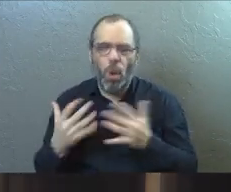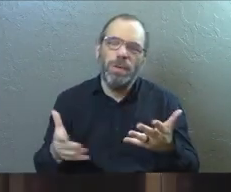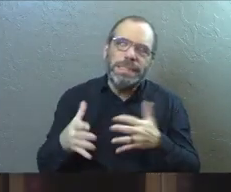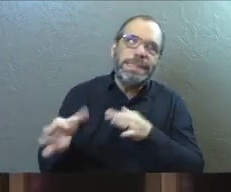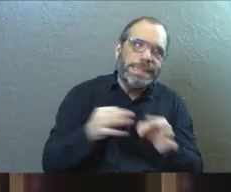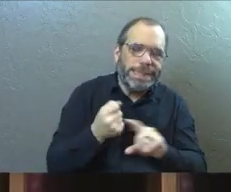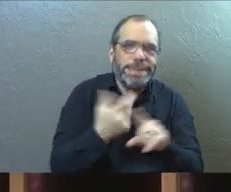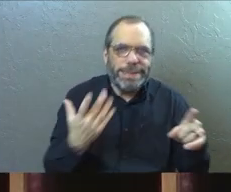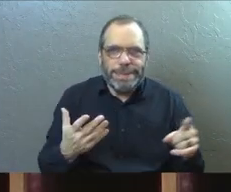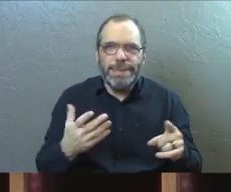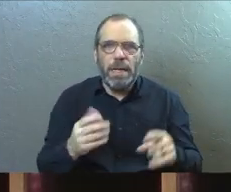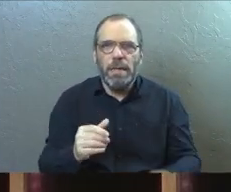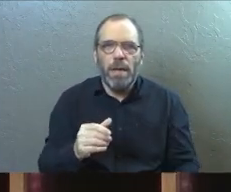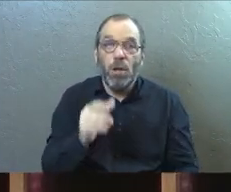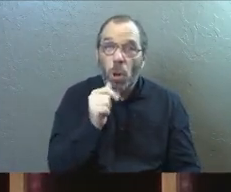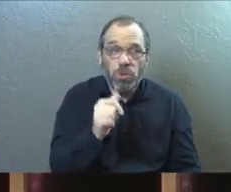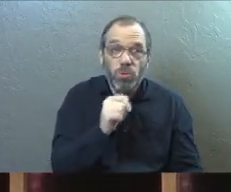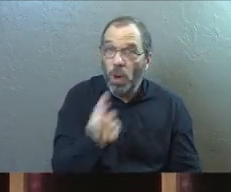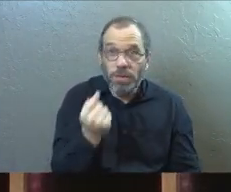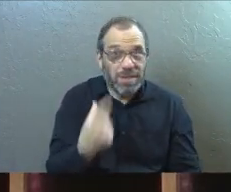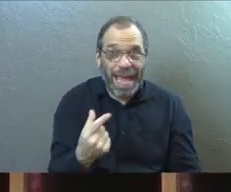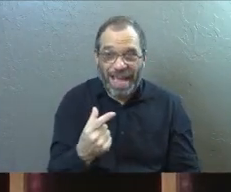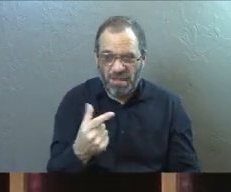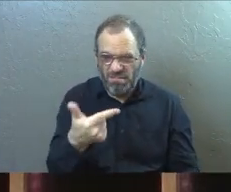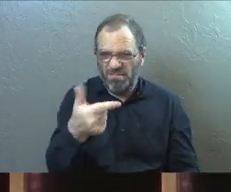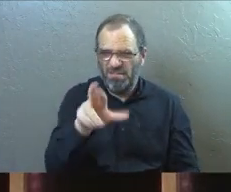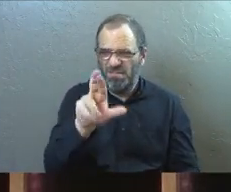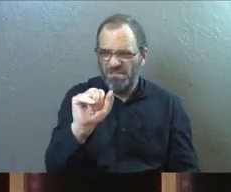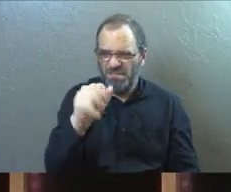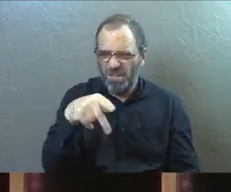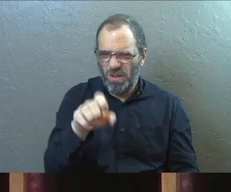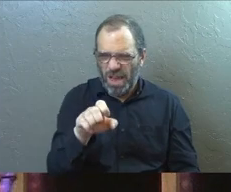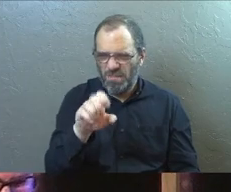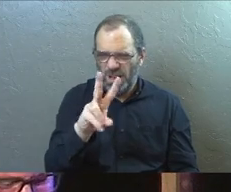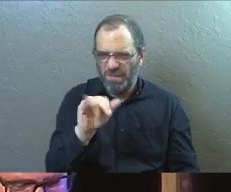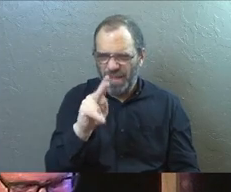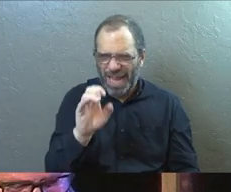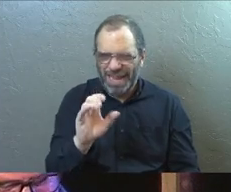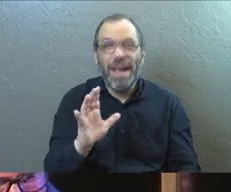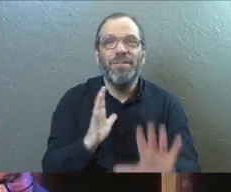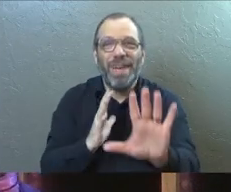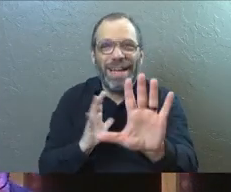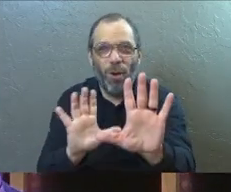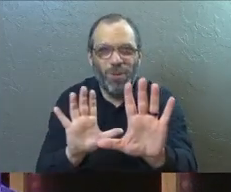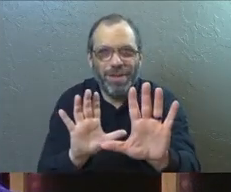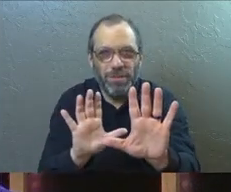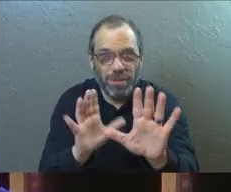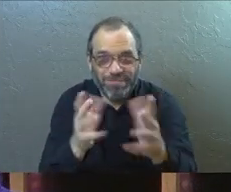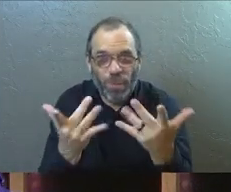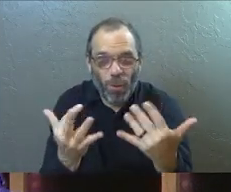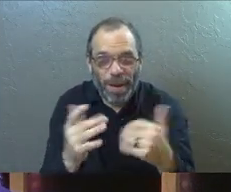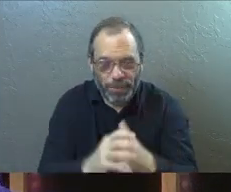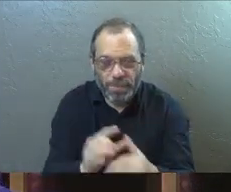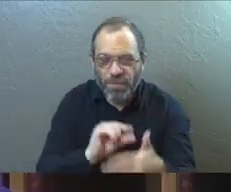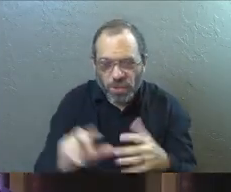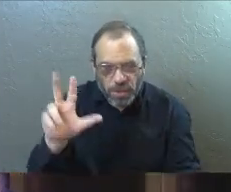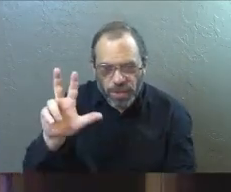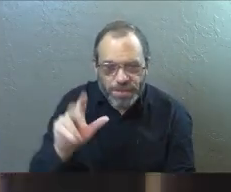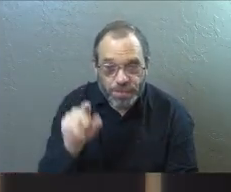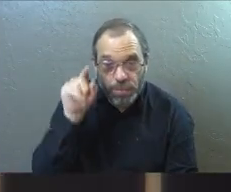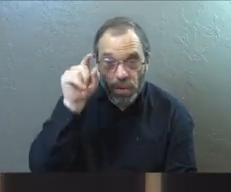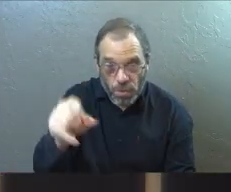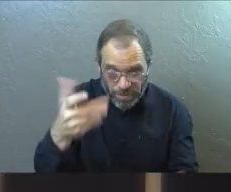have to explain to you non-grapevine people what this all means. And it's okay. We're going to do all of that. Verse 3.